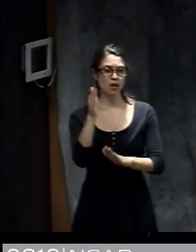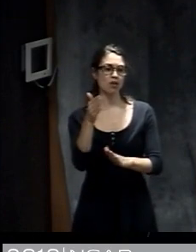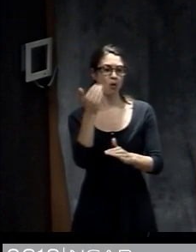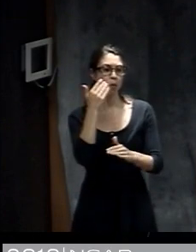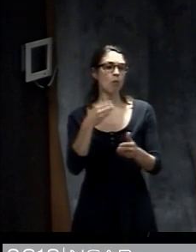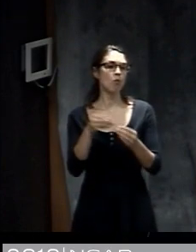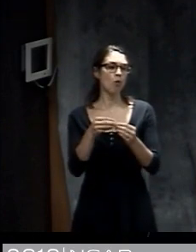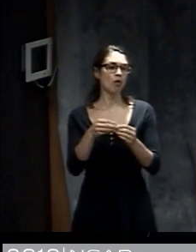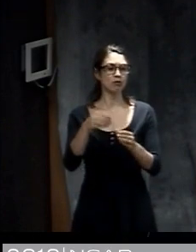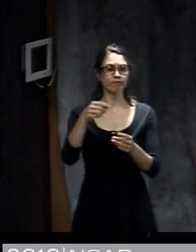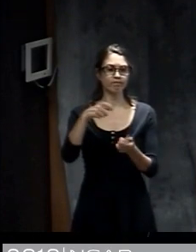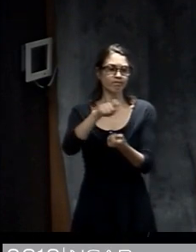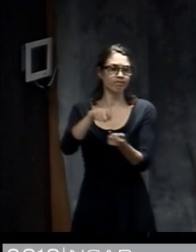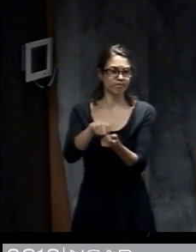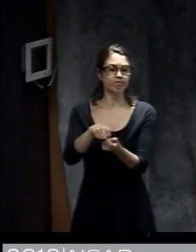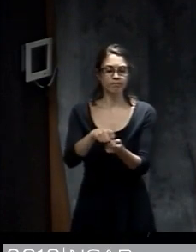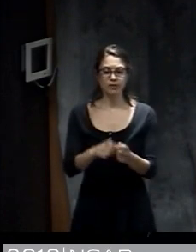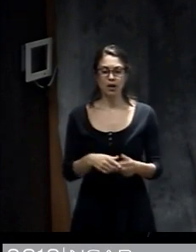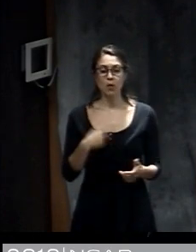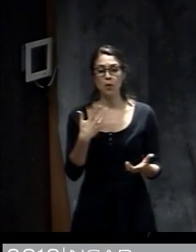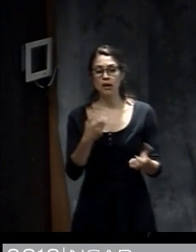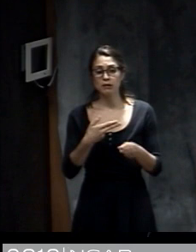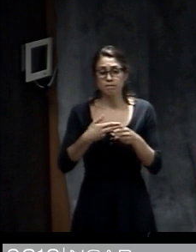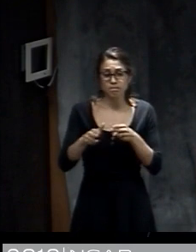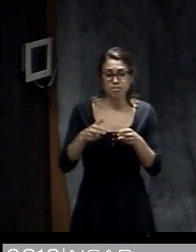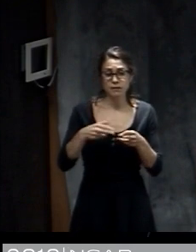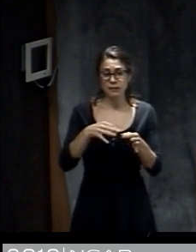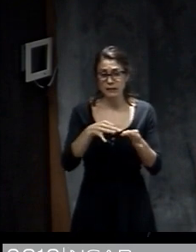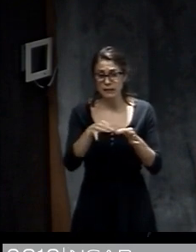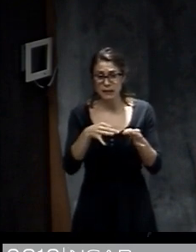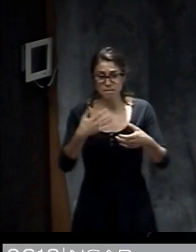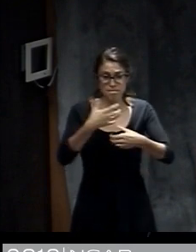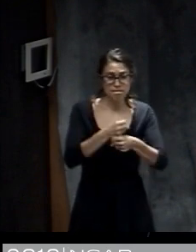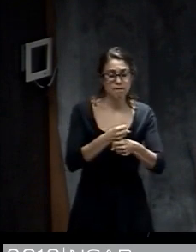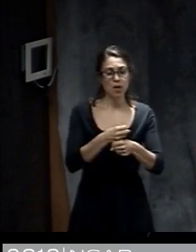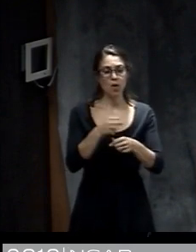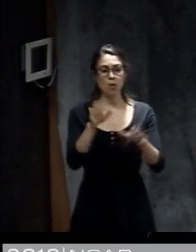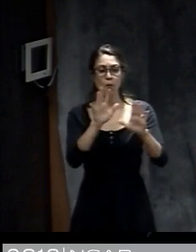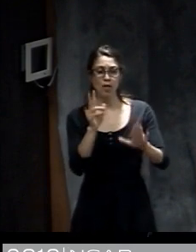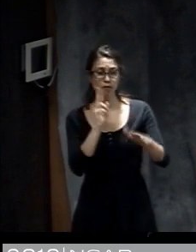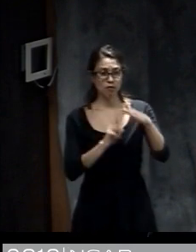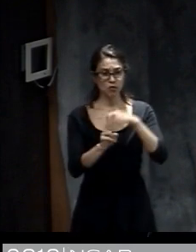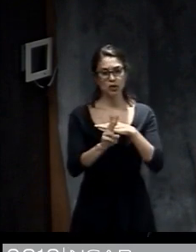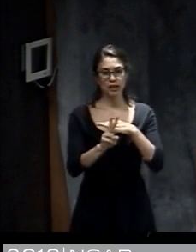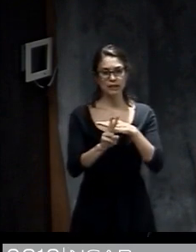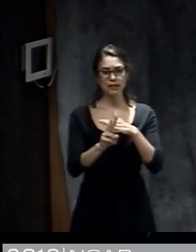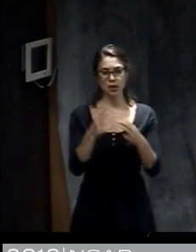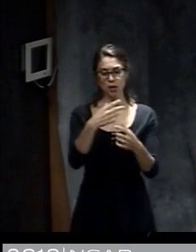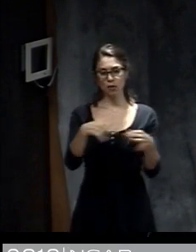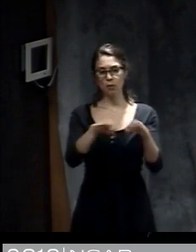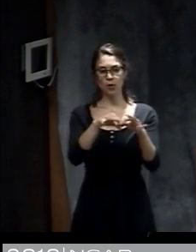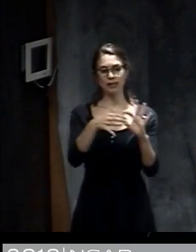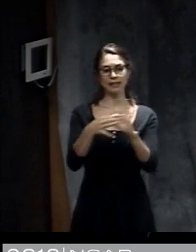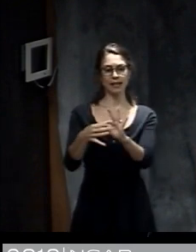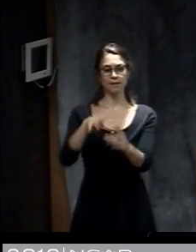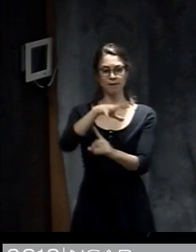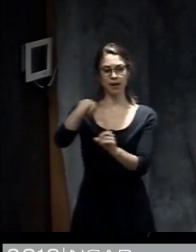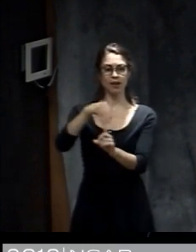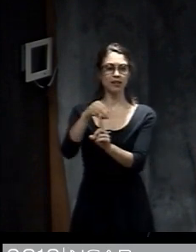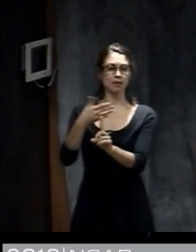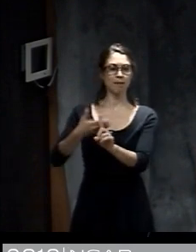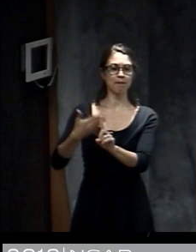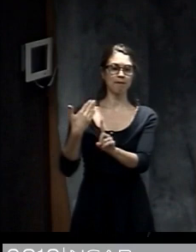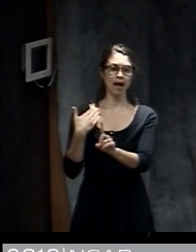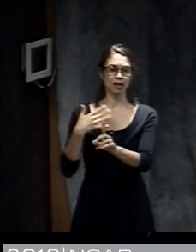So I wanted to talk briefly about uncertainty and weather forecasts because it's important for the context of the rest of my talk. So some of you may have heard of Ed